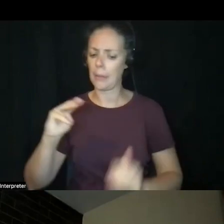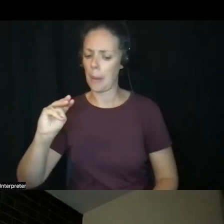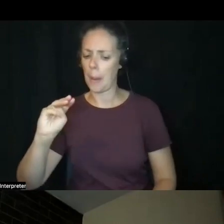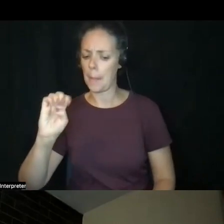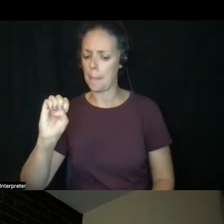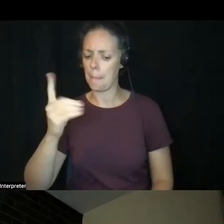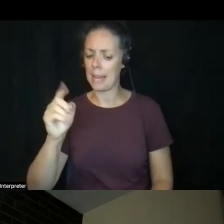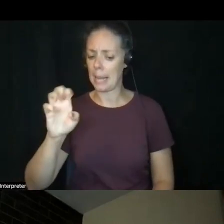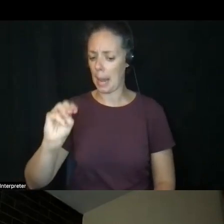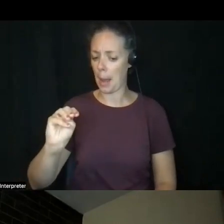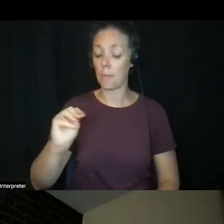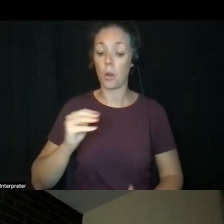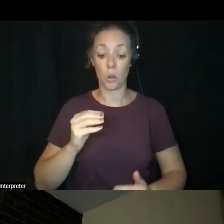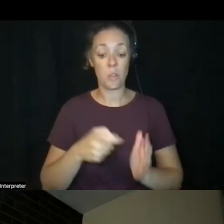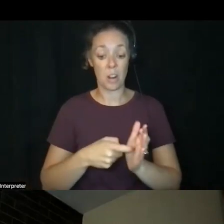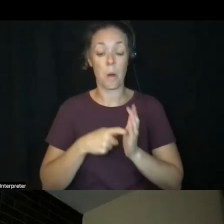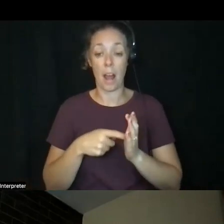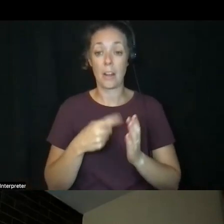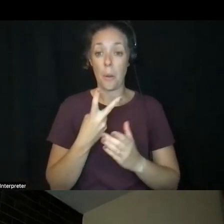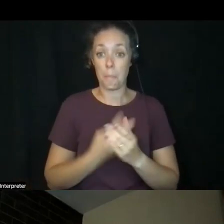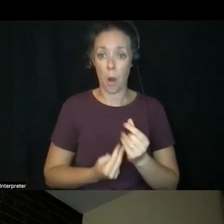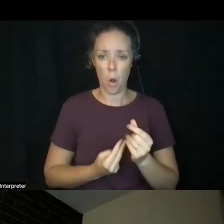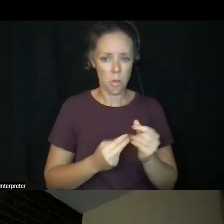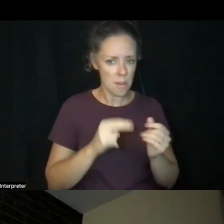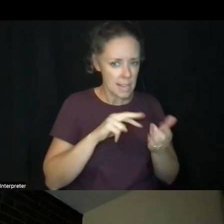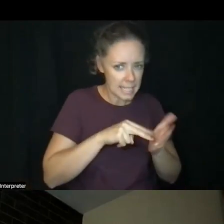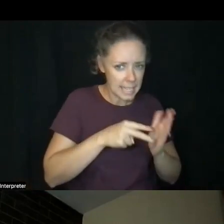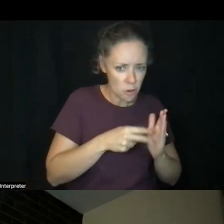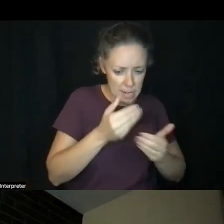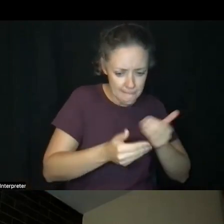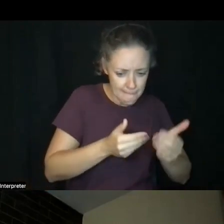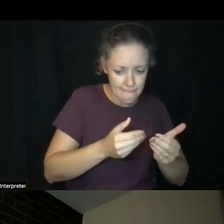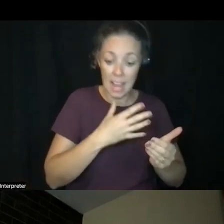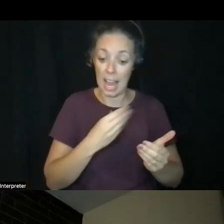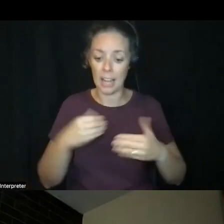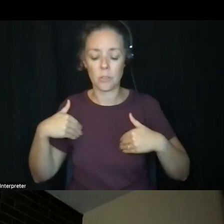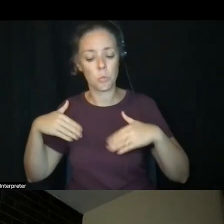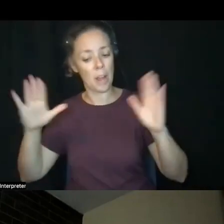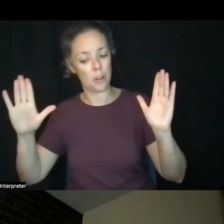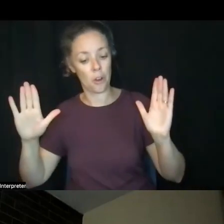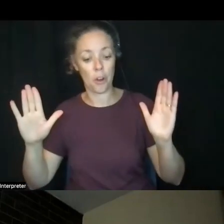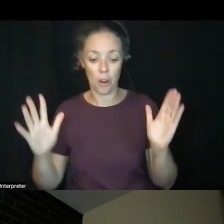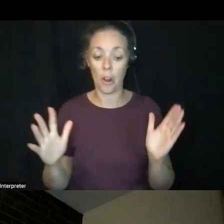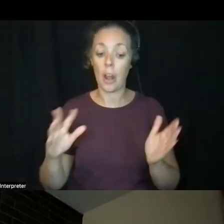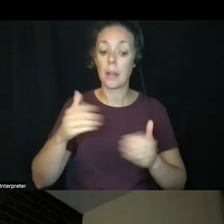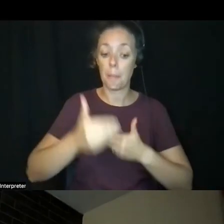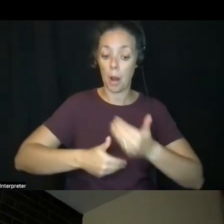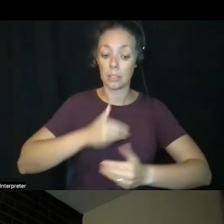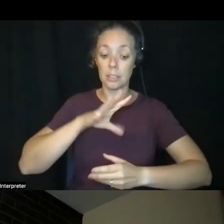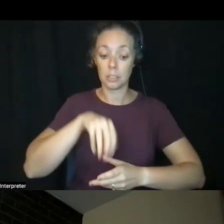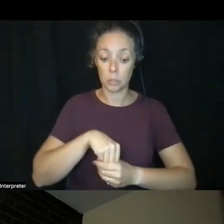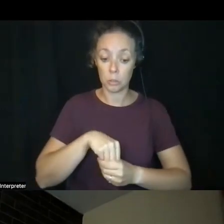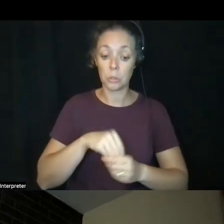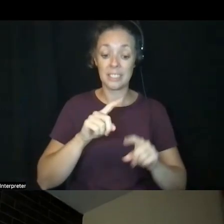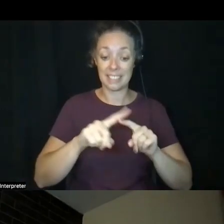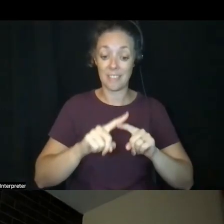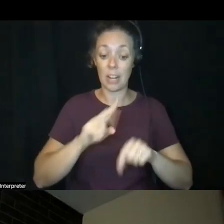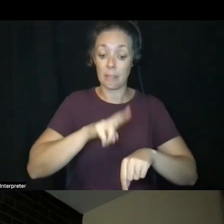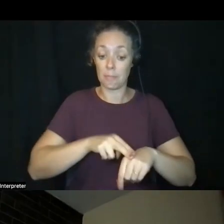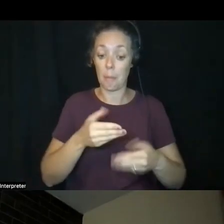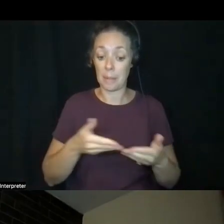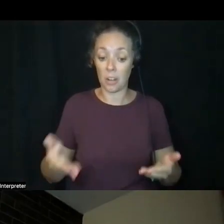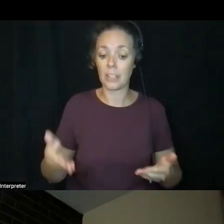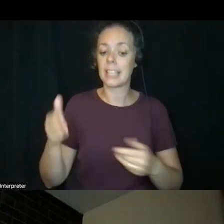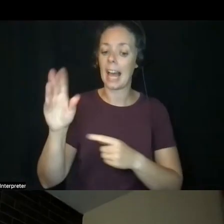It is a process in which organic materials, leaves, flowers, bark, and berries, are laid directly